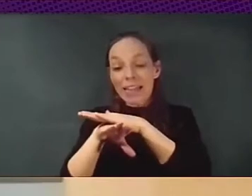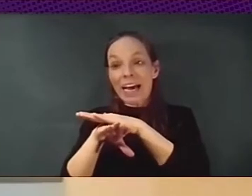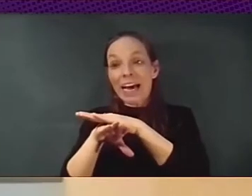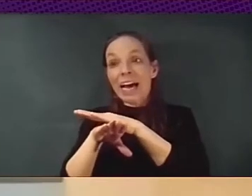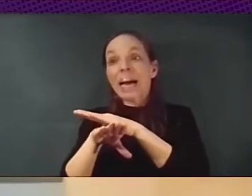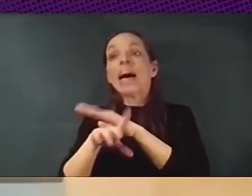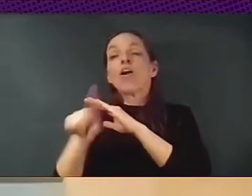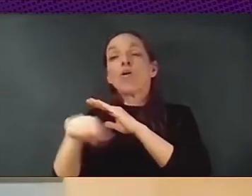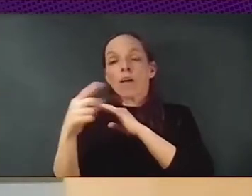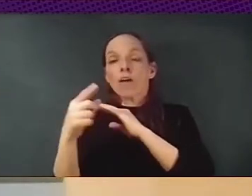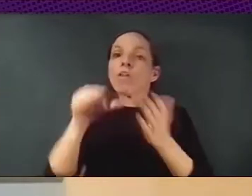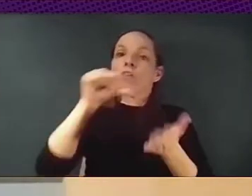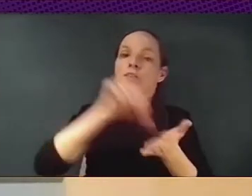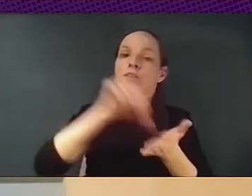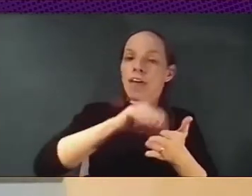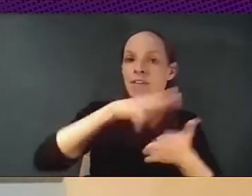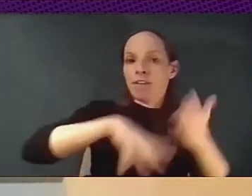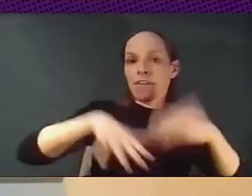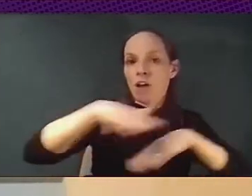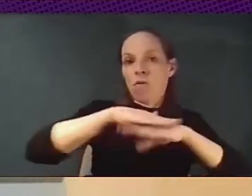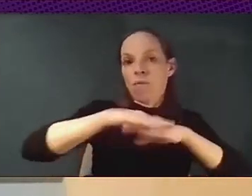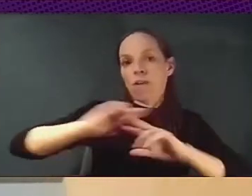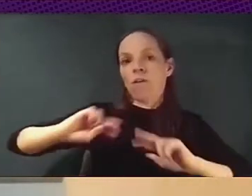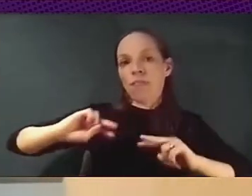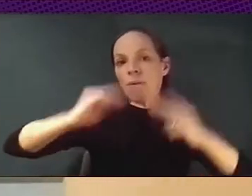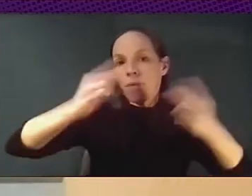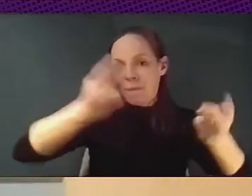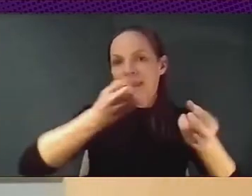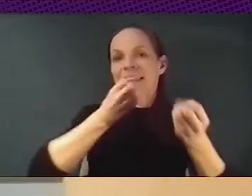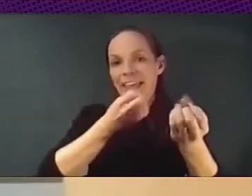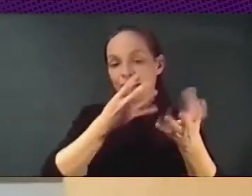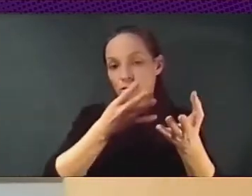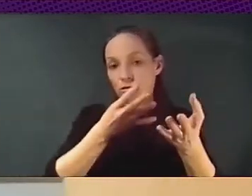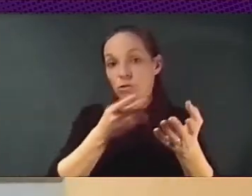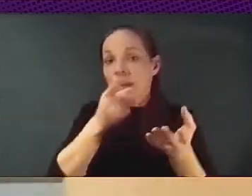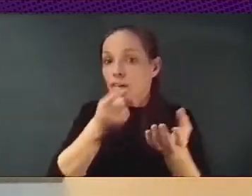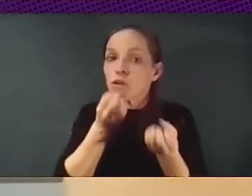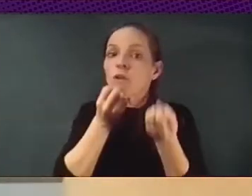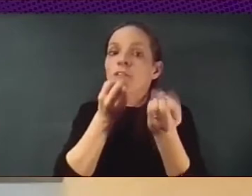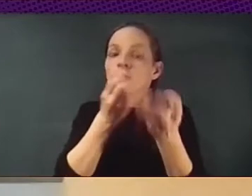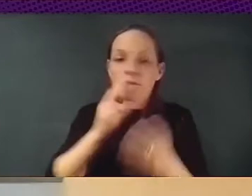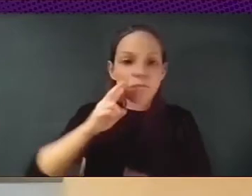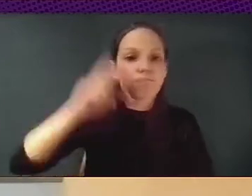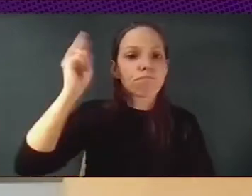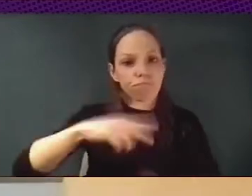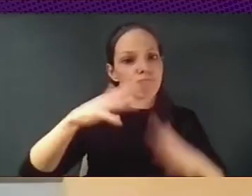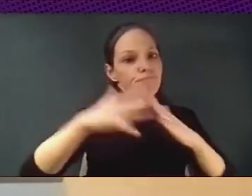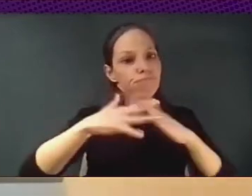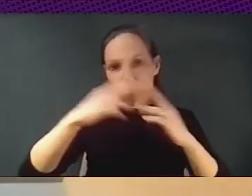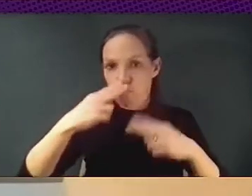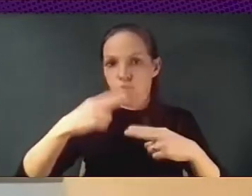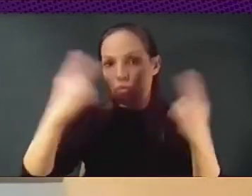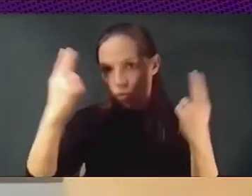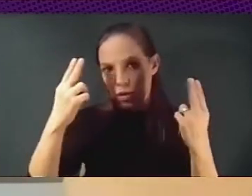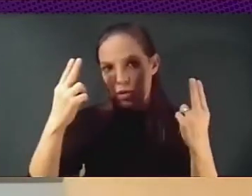data is considered a public infrastructure, a common good on top of which you can